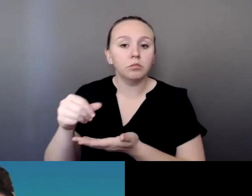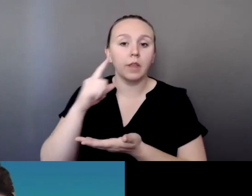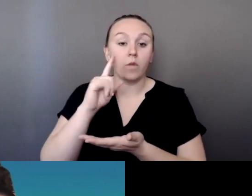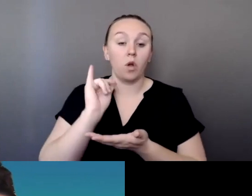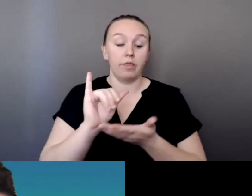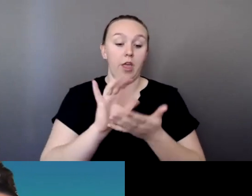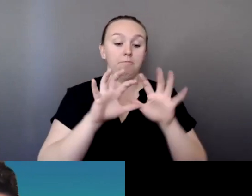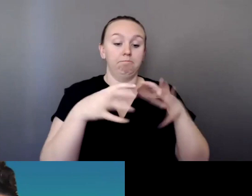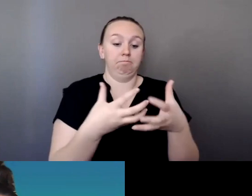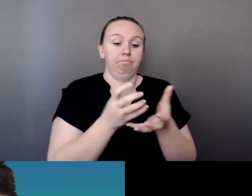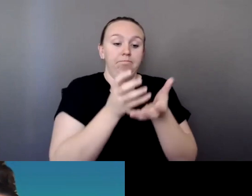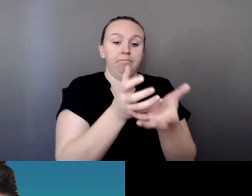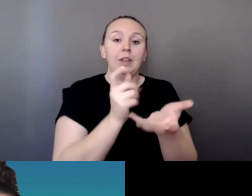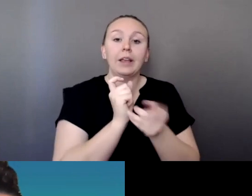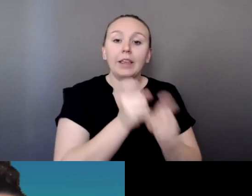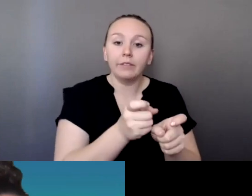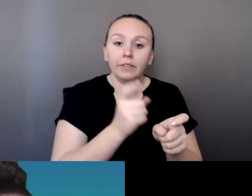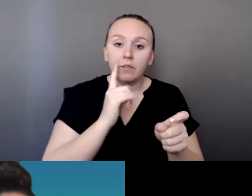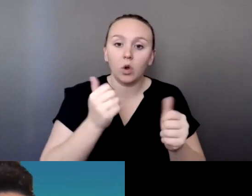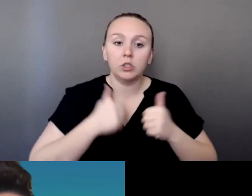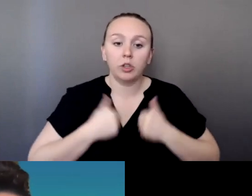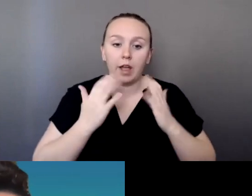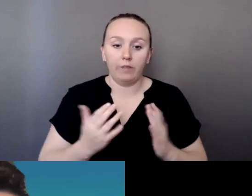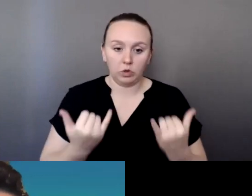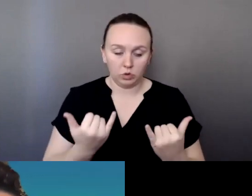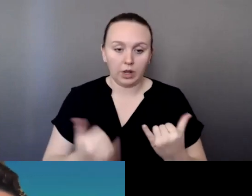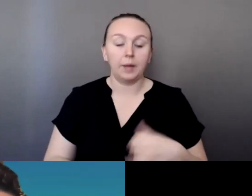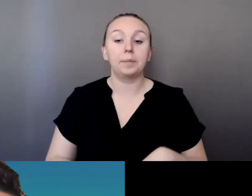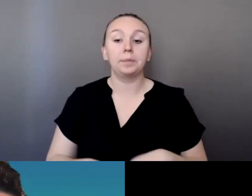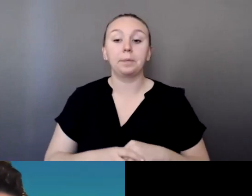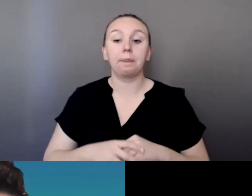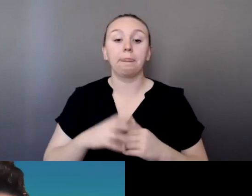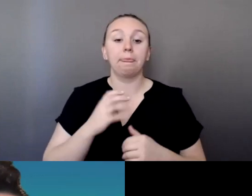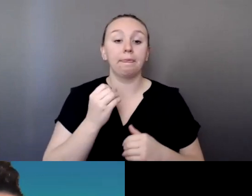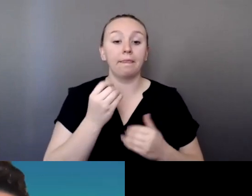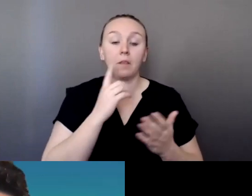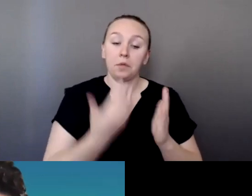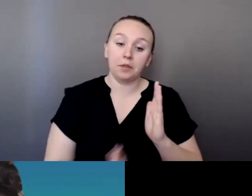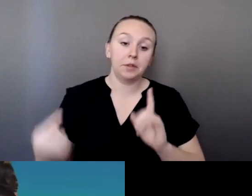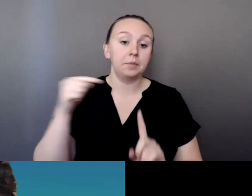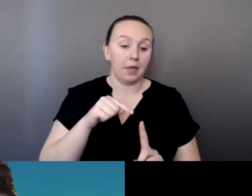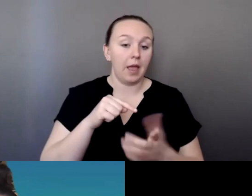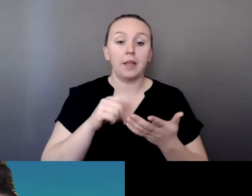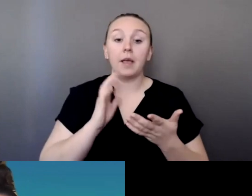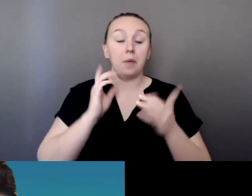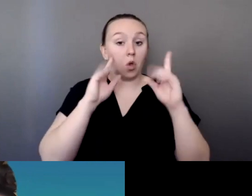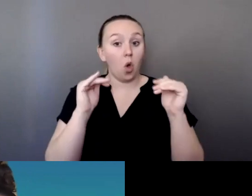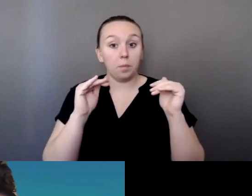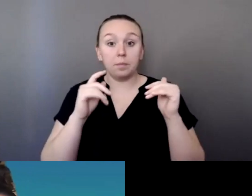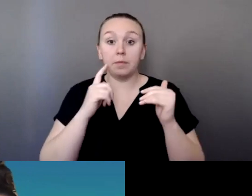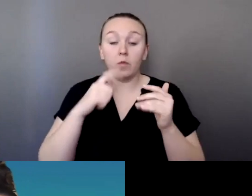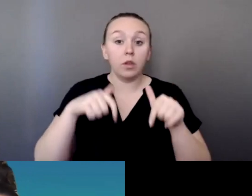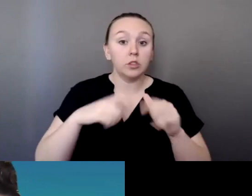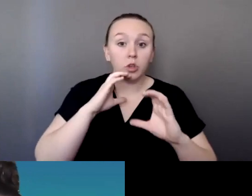Going back to this idea, this is our last time together. My big hope for us in our conversation today, however long it takes, if it takes an hour, if